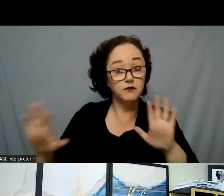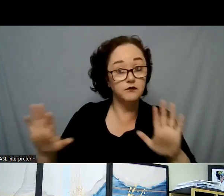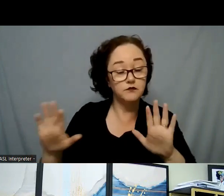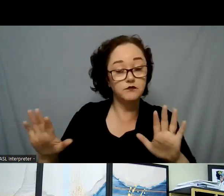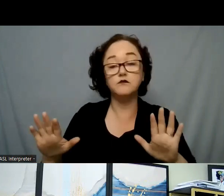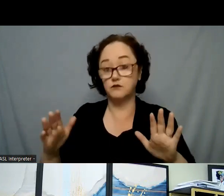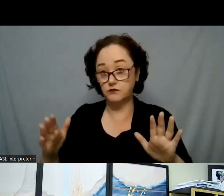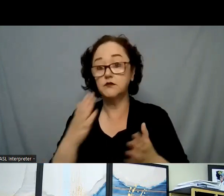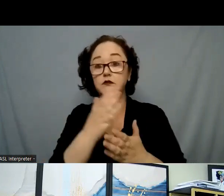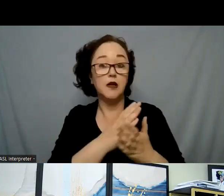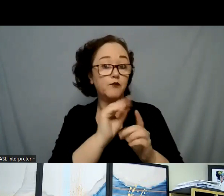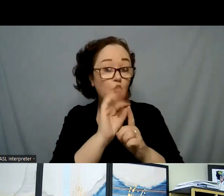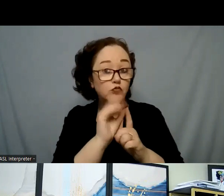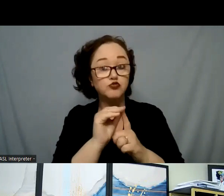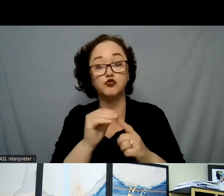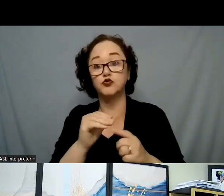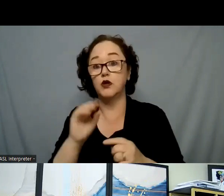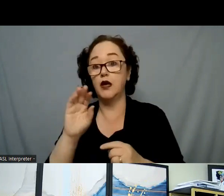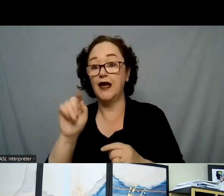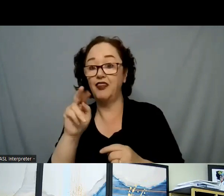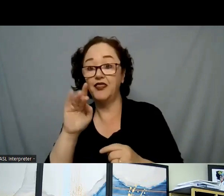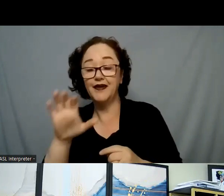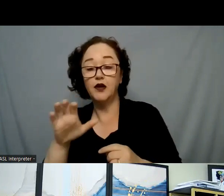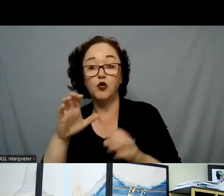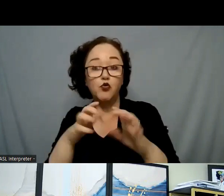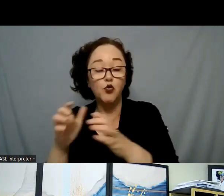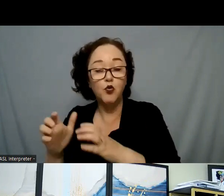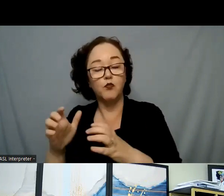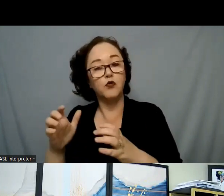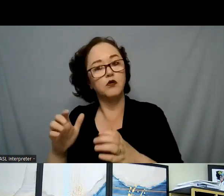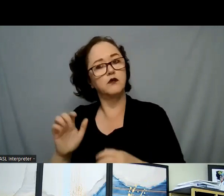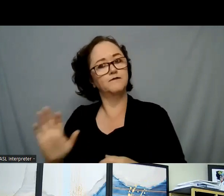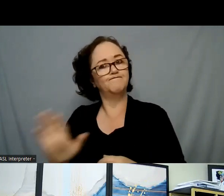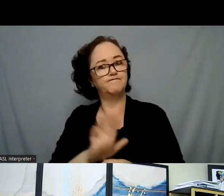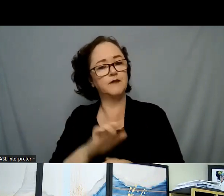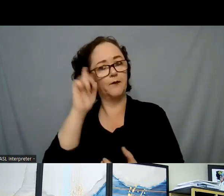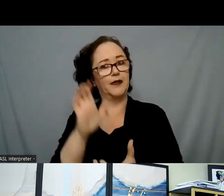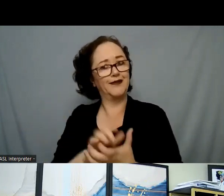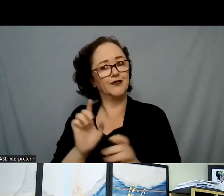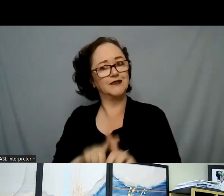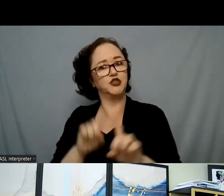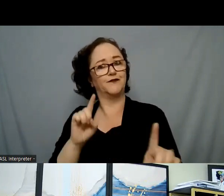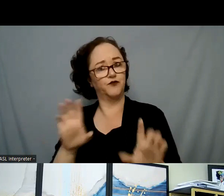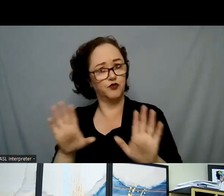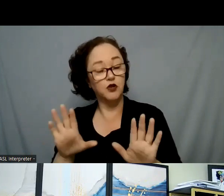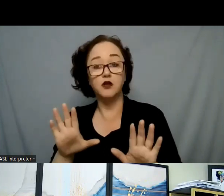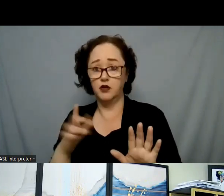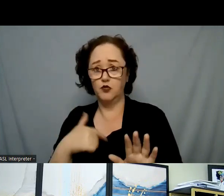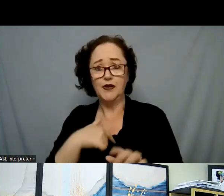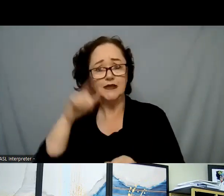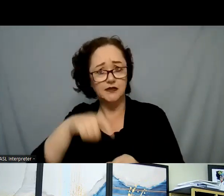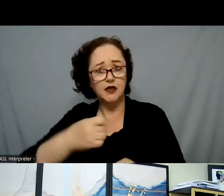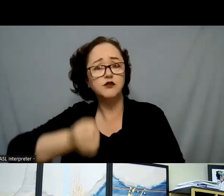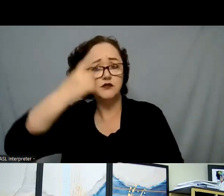groups have various beliefs or norms around that. We want to make sure we are understanding of what those